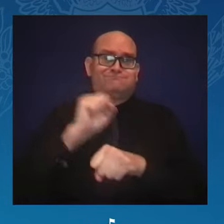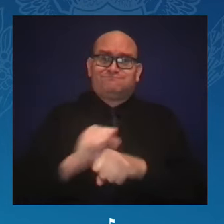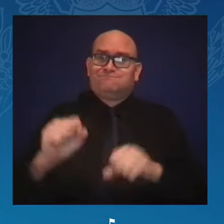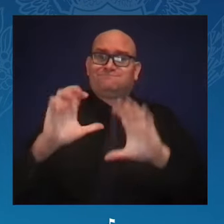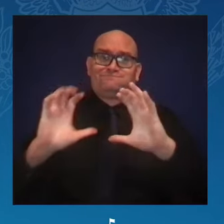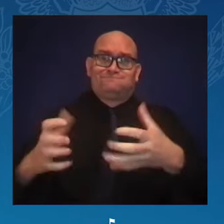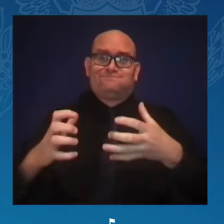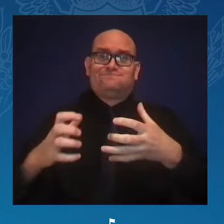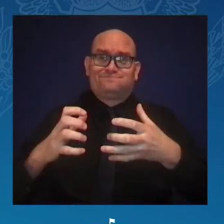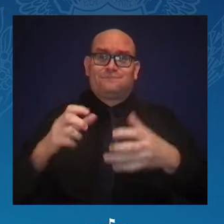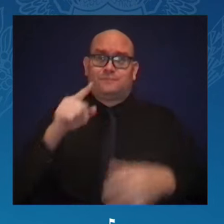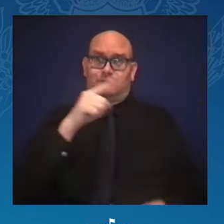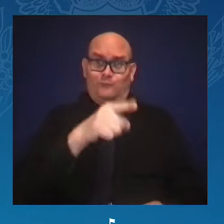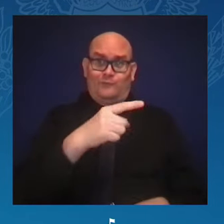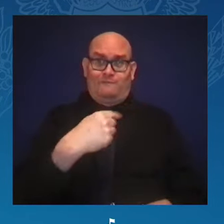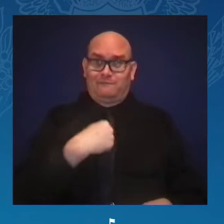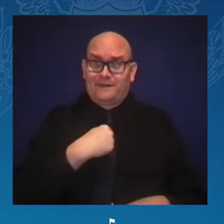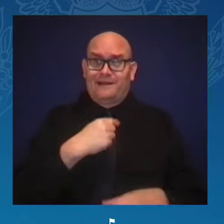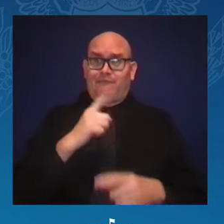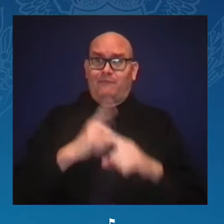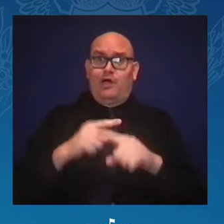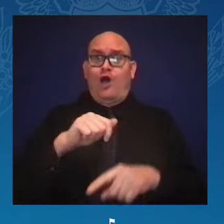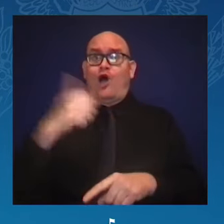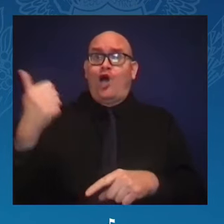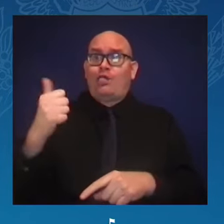honor to be here with you this afternoon. Thank you.